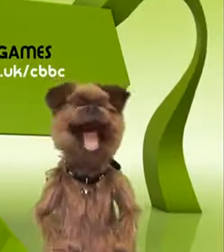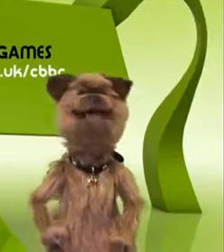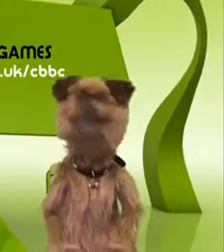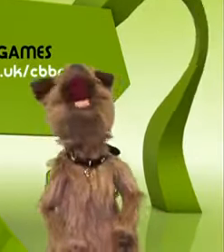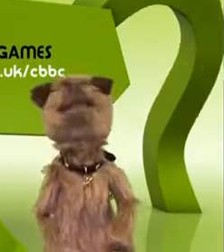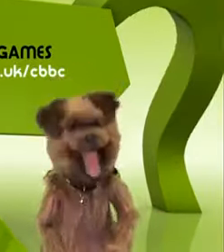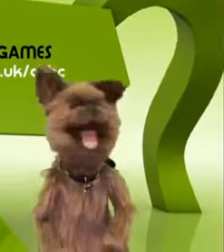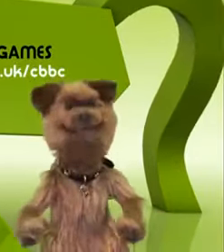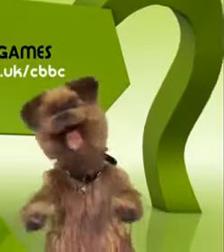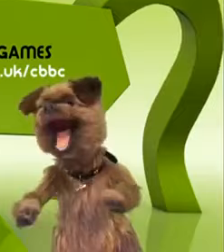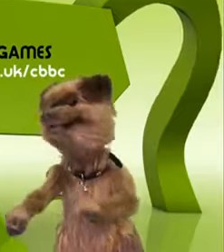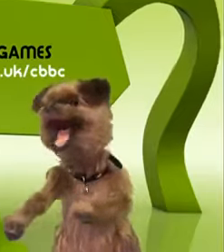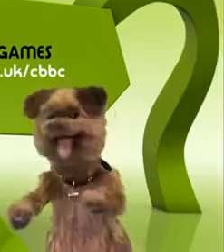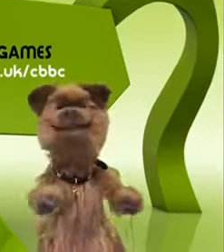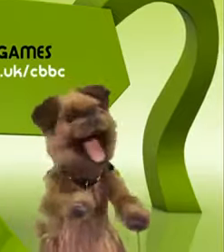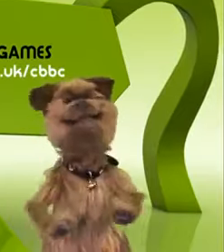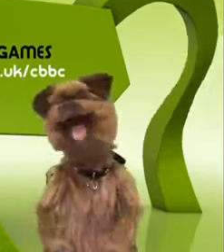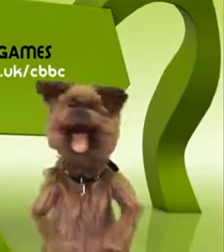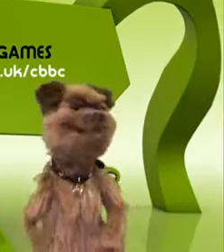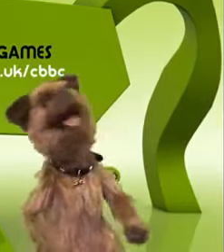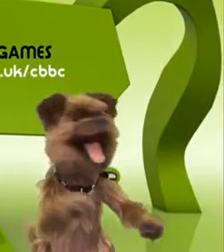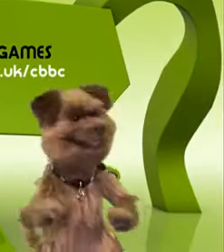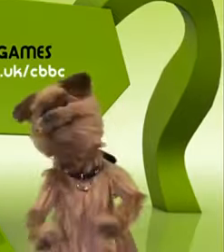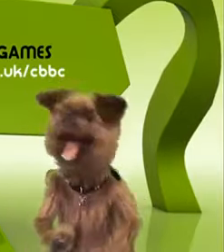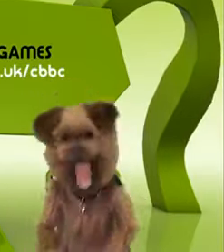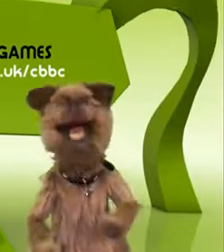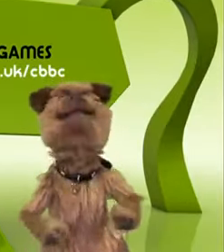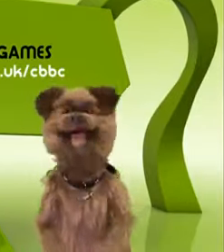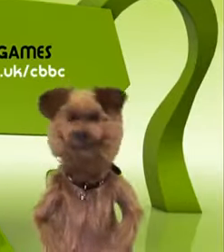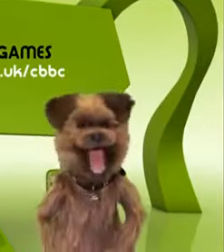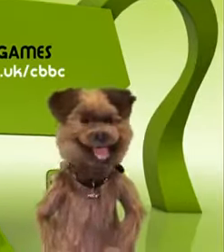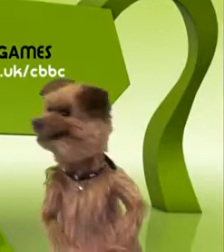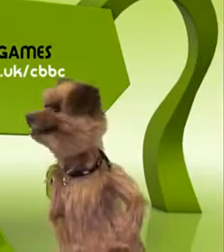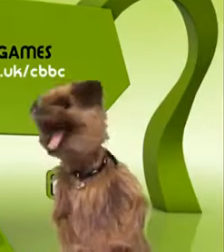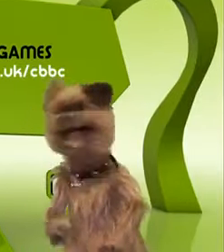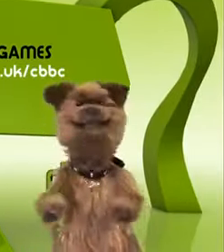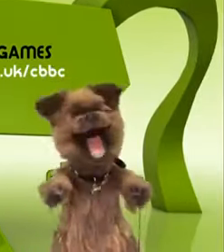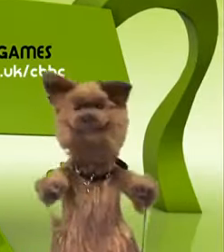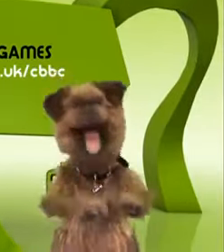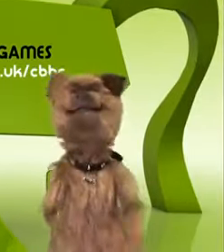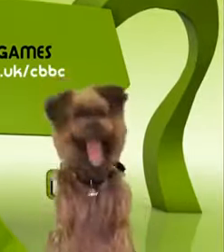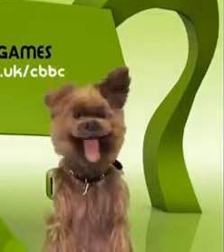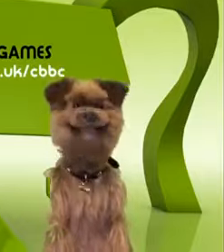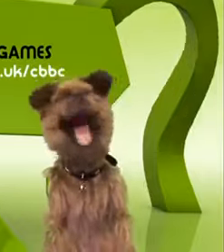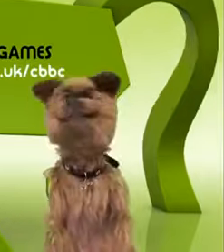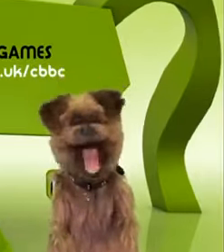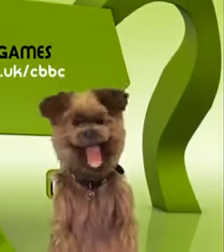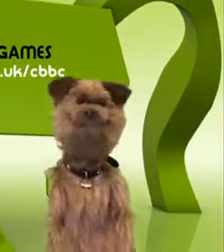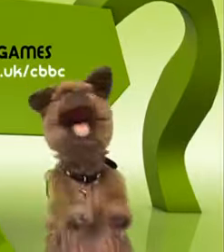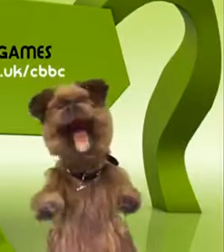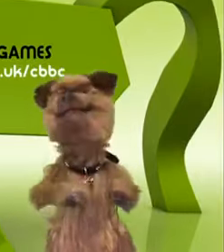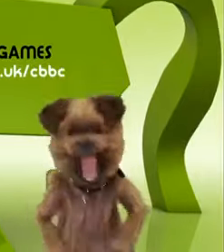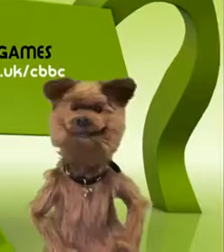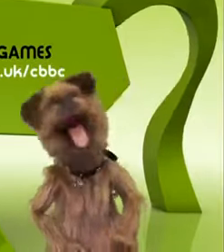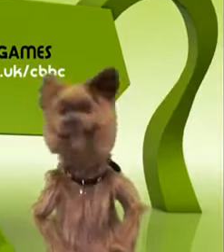and control a submarine along the sewers of that place in Italy where Leonardo used to live. Florence, that's right, Florence! Oh, yes!